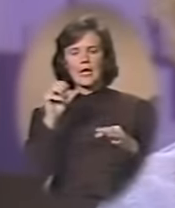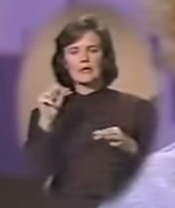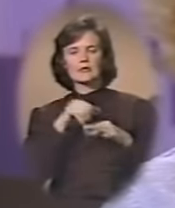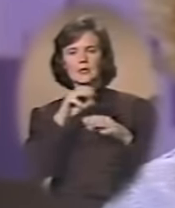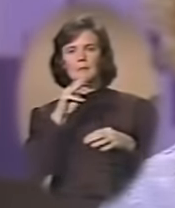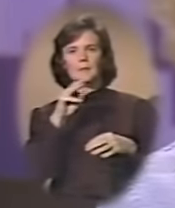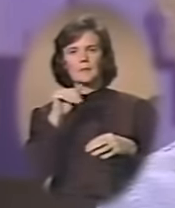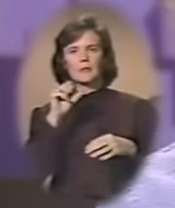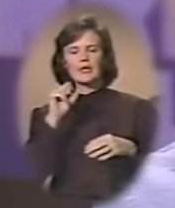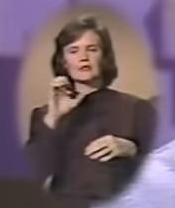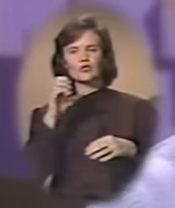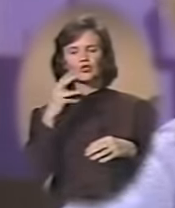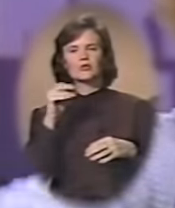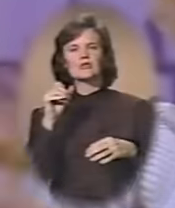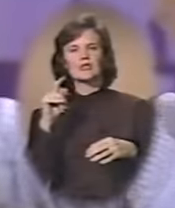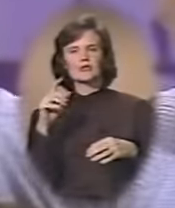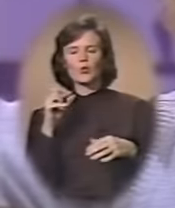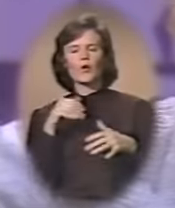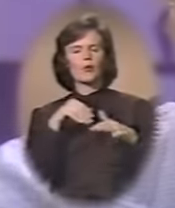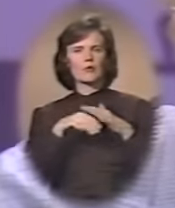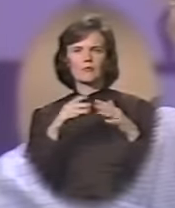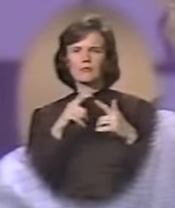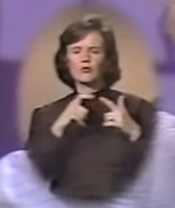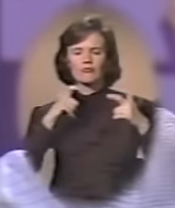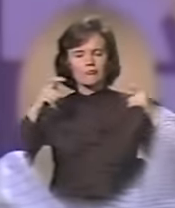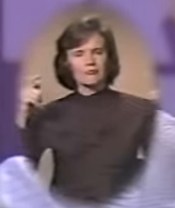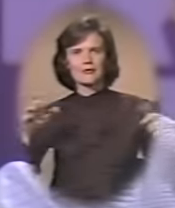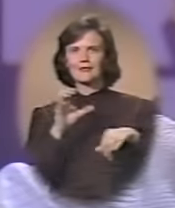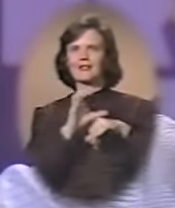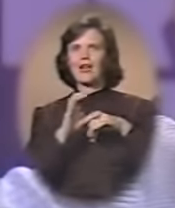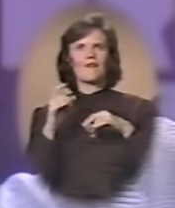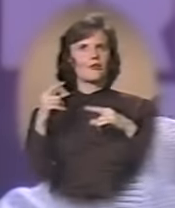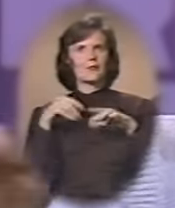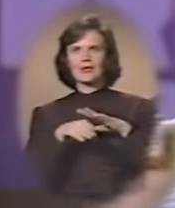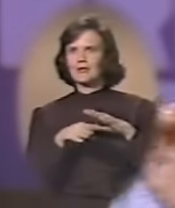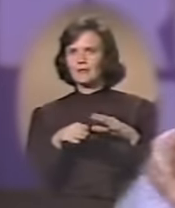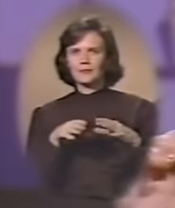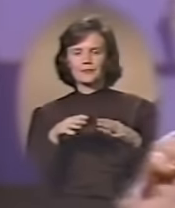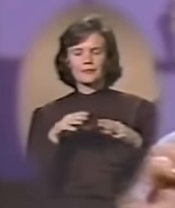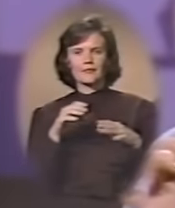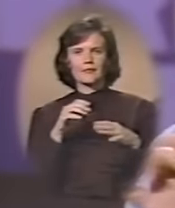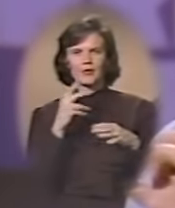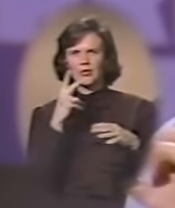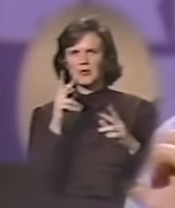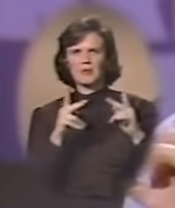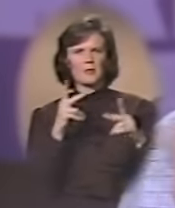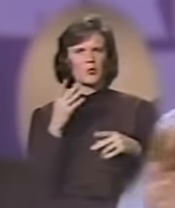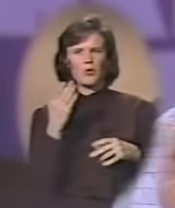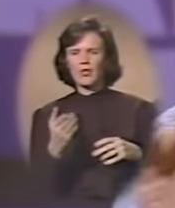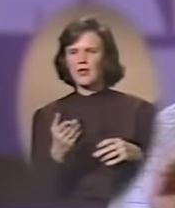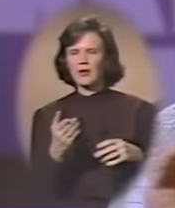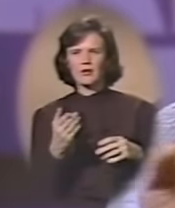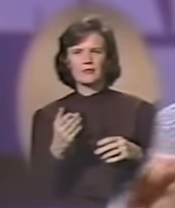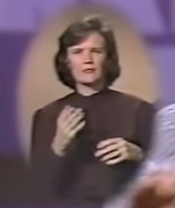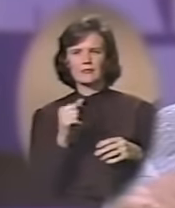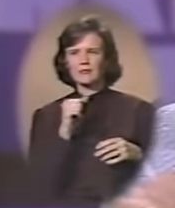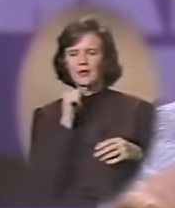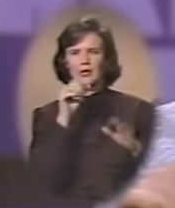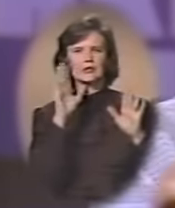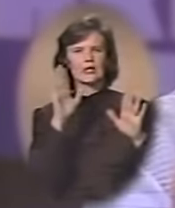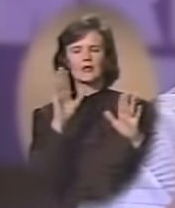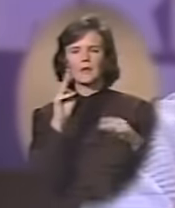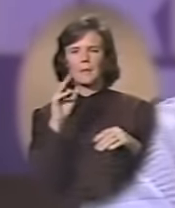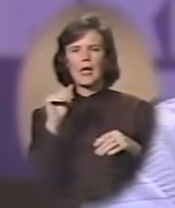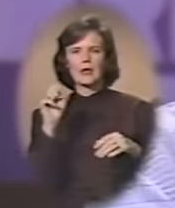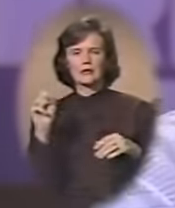Massachusetts. And we went into the most huge, the hugest church I'd ever been in. And there were only about three people there. was not a Sunday